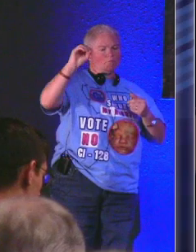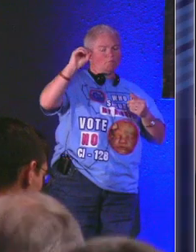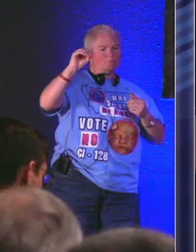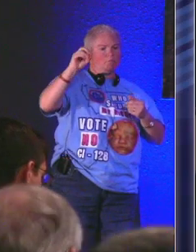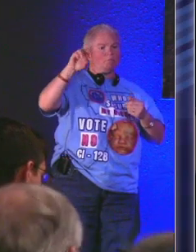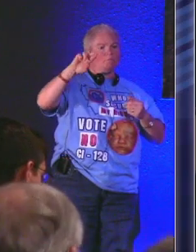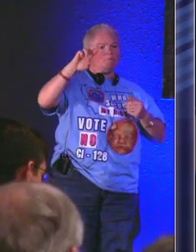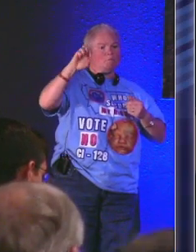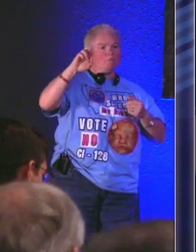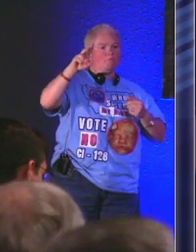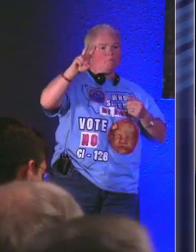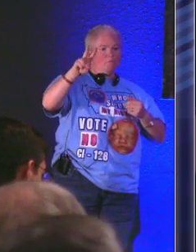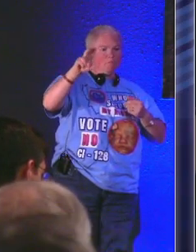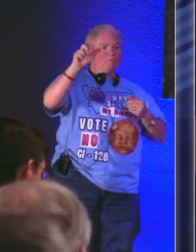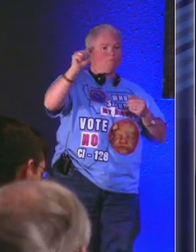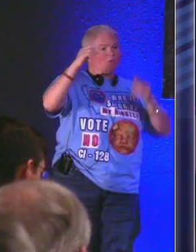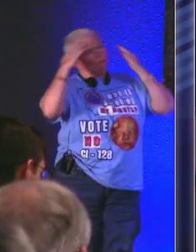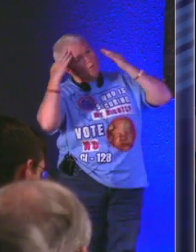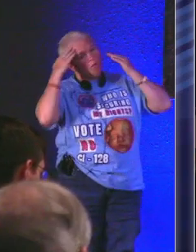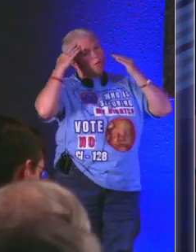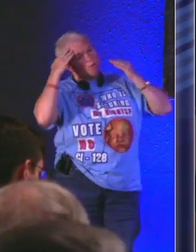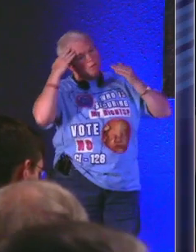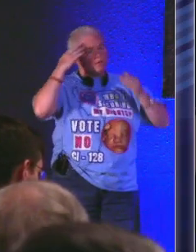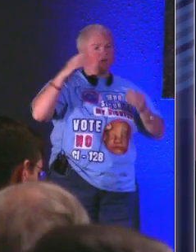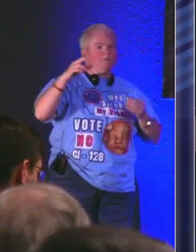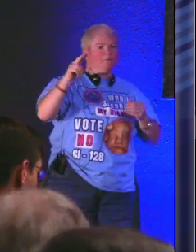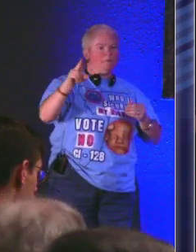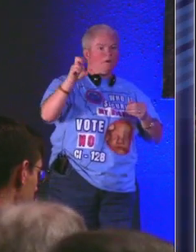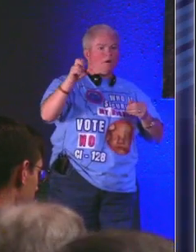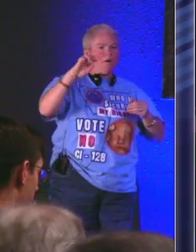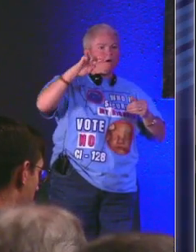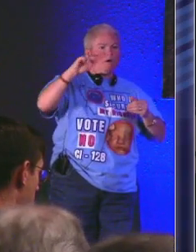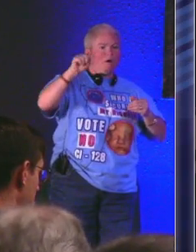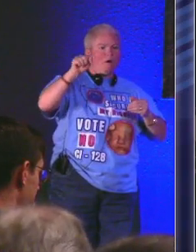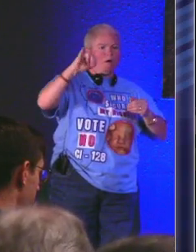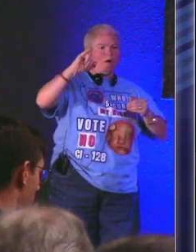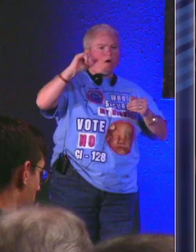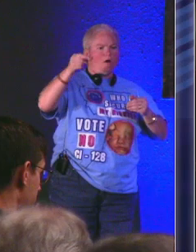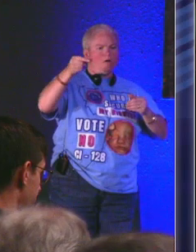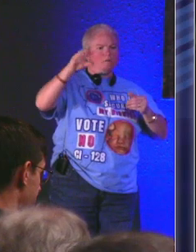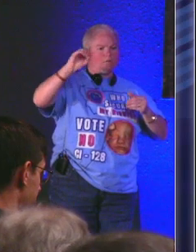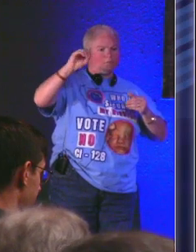okay we're the pastoral team and we're gonna pray over and we want you to pray with us